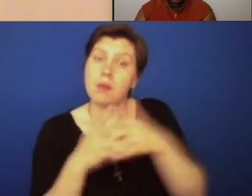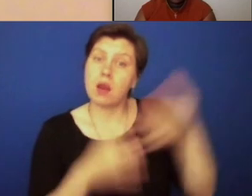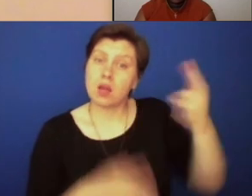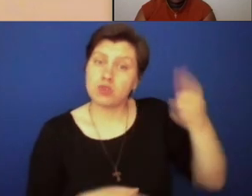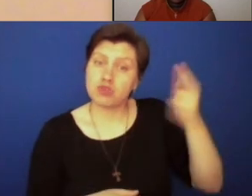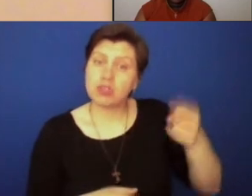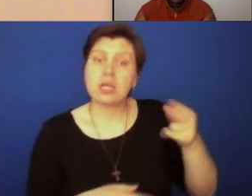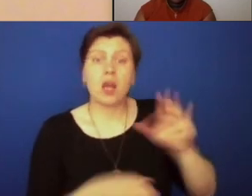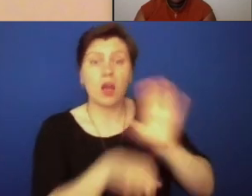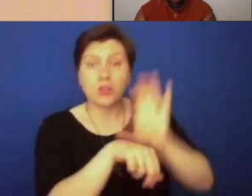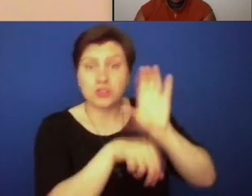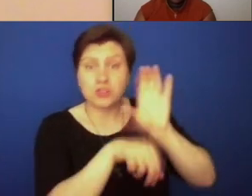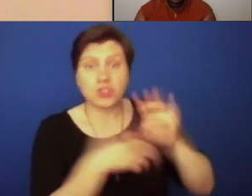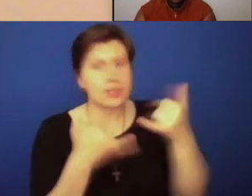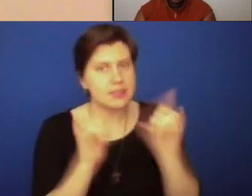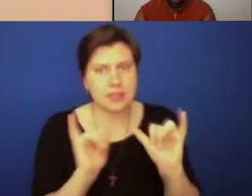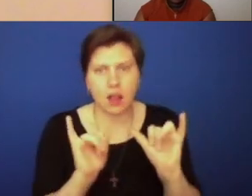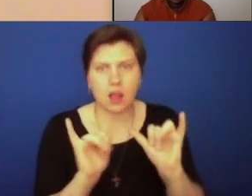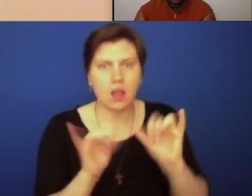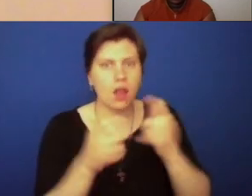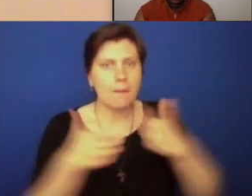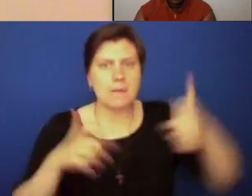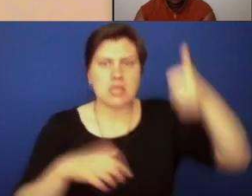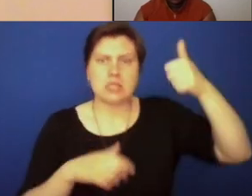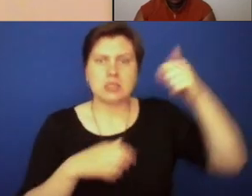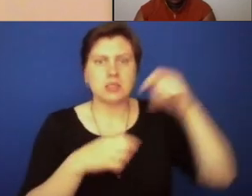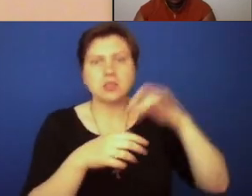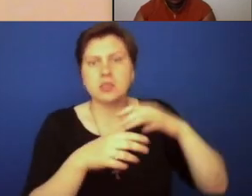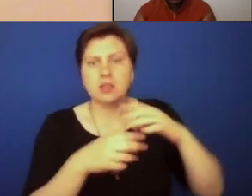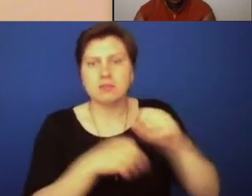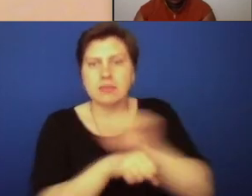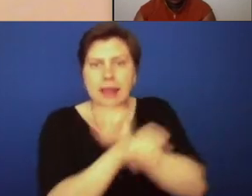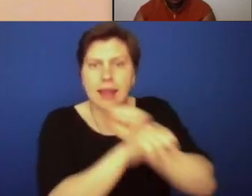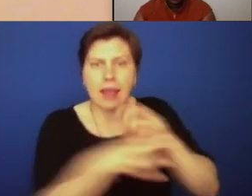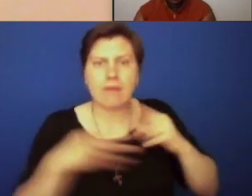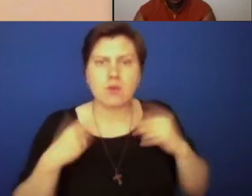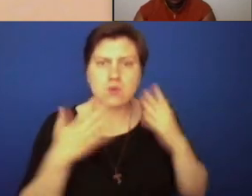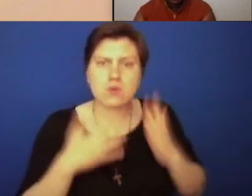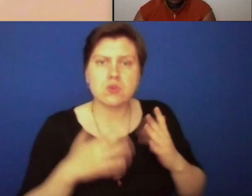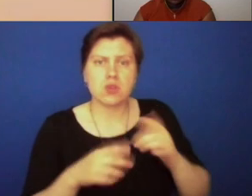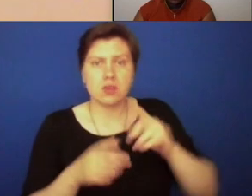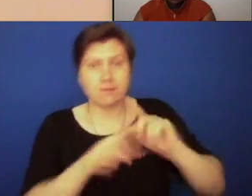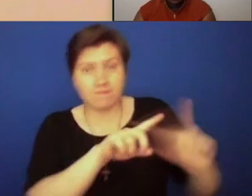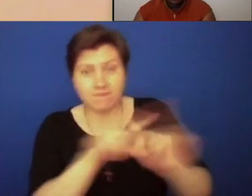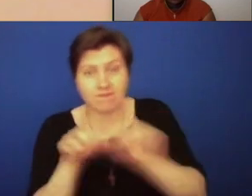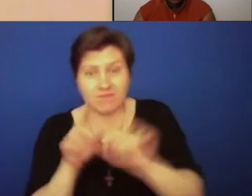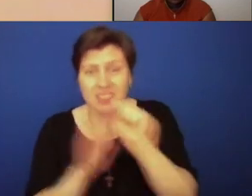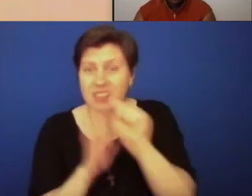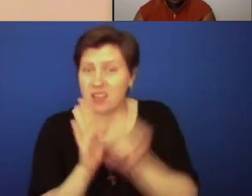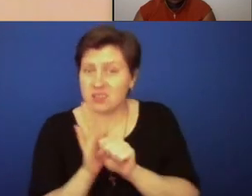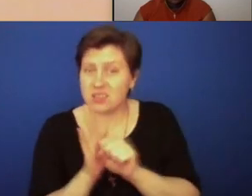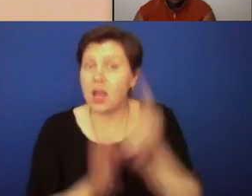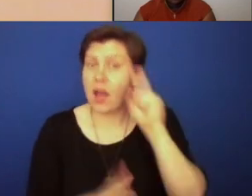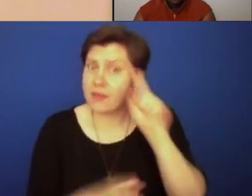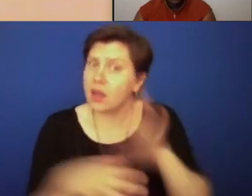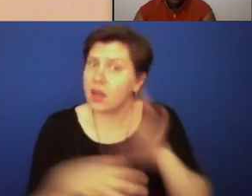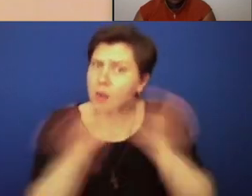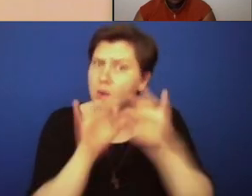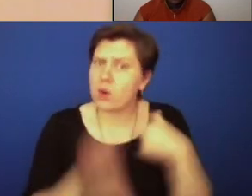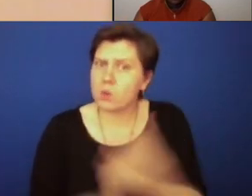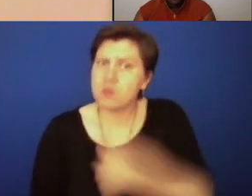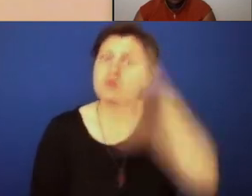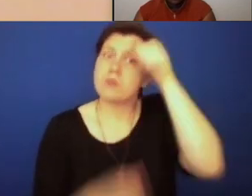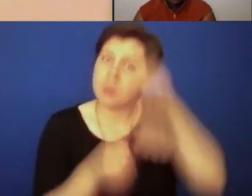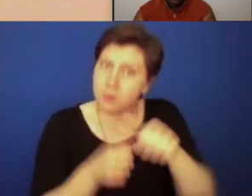corporate slaveholder in Florida, Louisiana, Maryland, Kentucky, and Missouri. I think it's also imperative that we remember